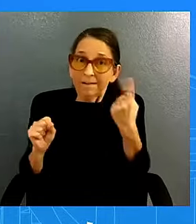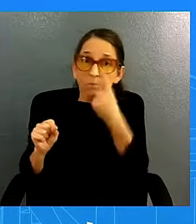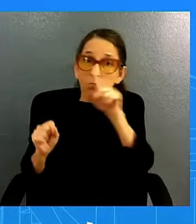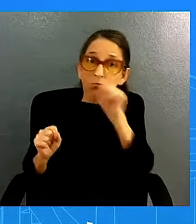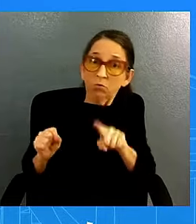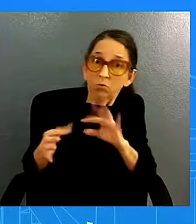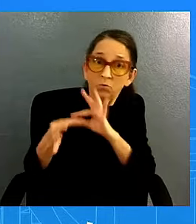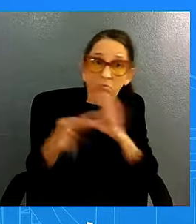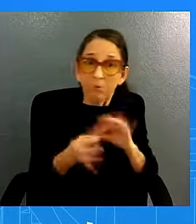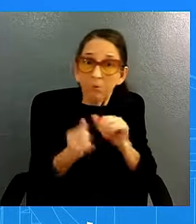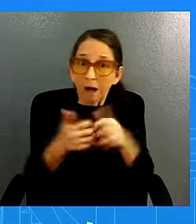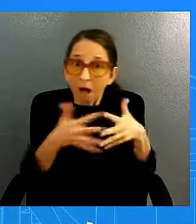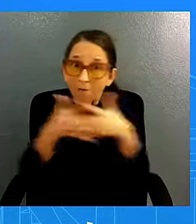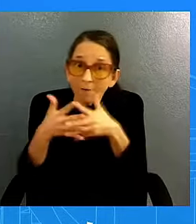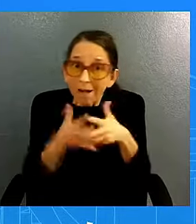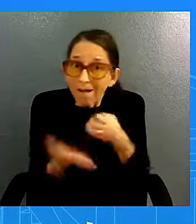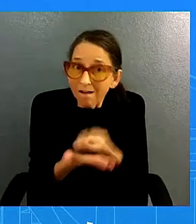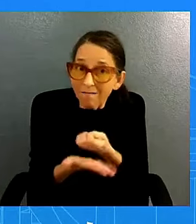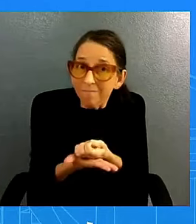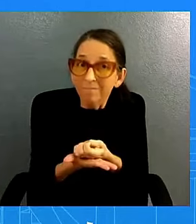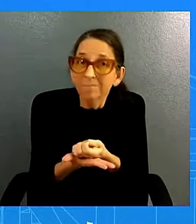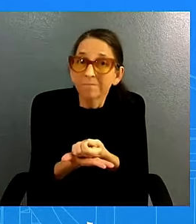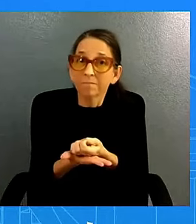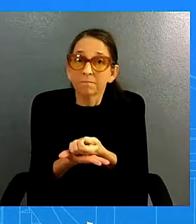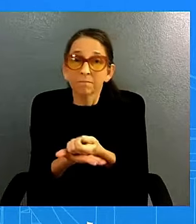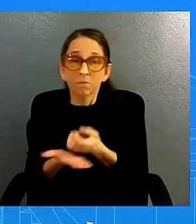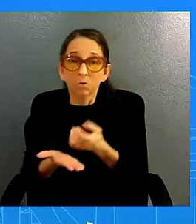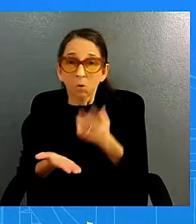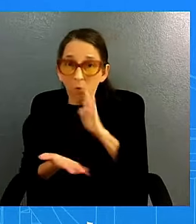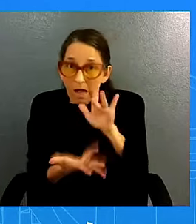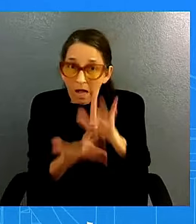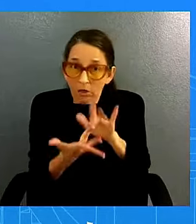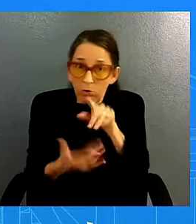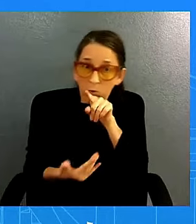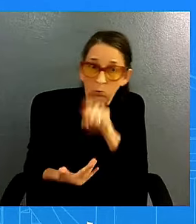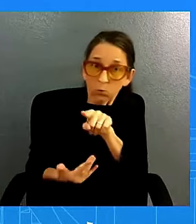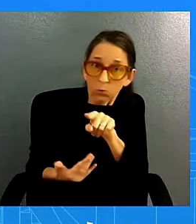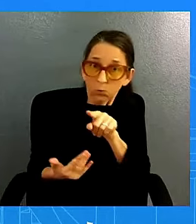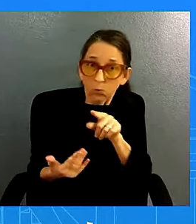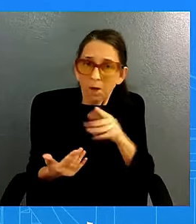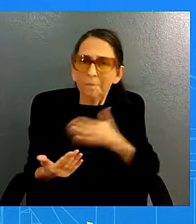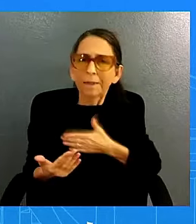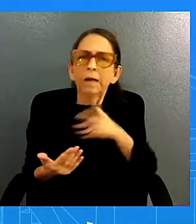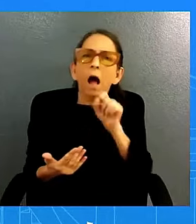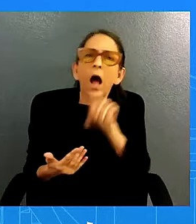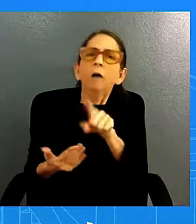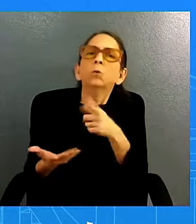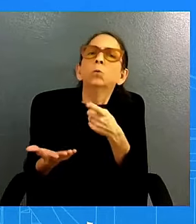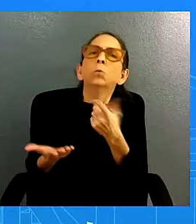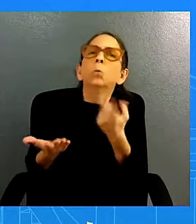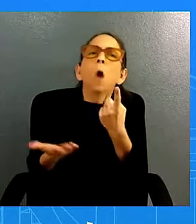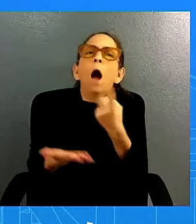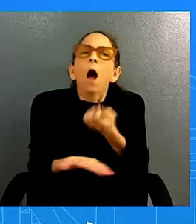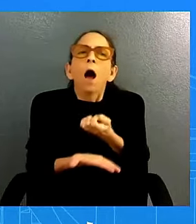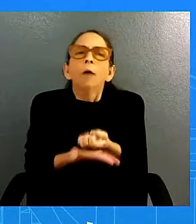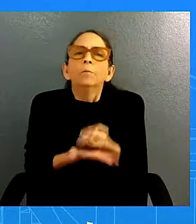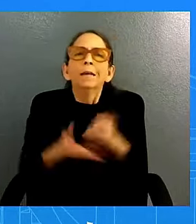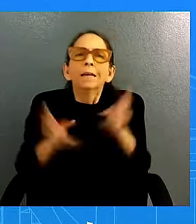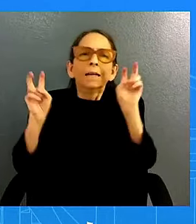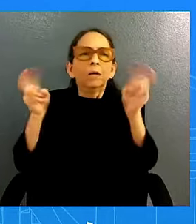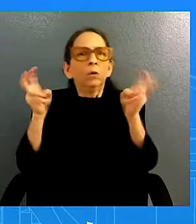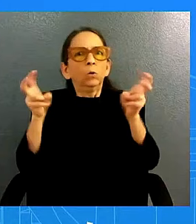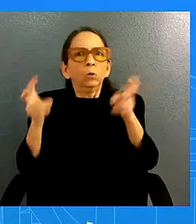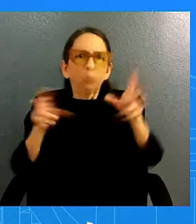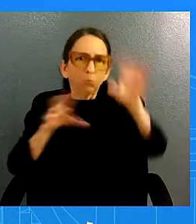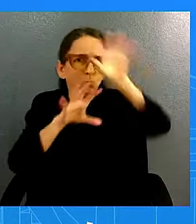to ask you um what would you say is an economic issue that the president these days is asking the most sort of